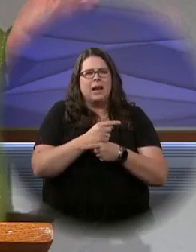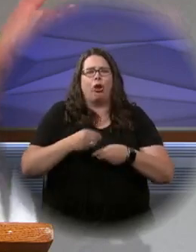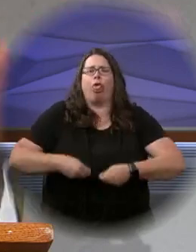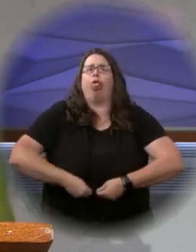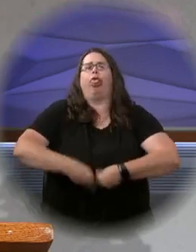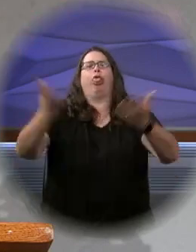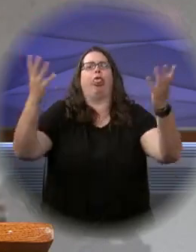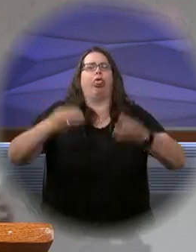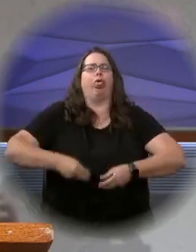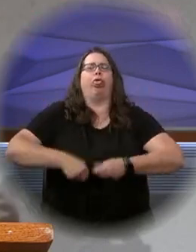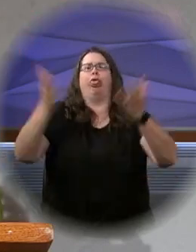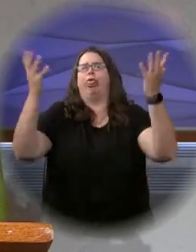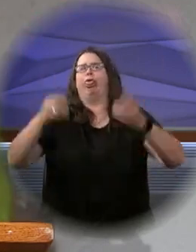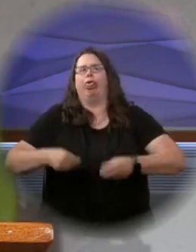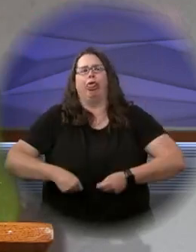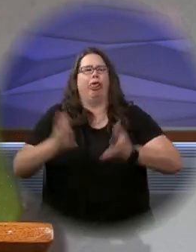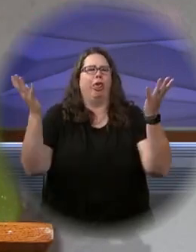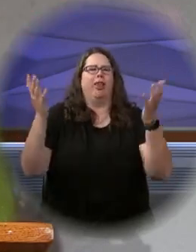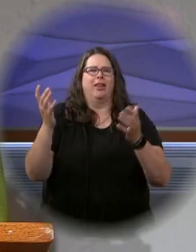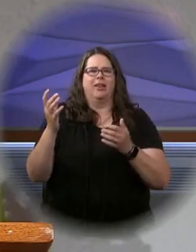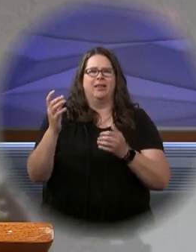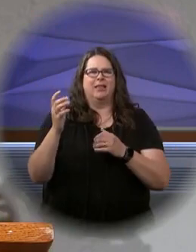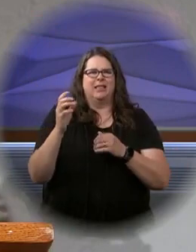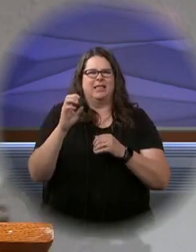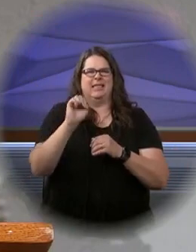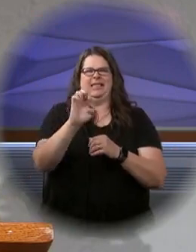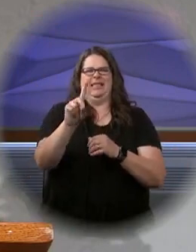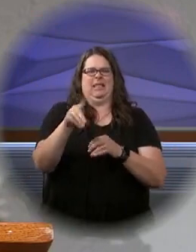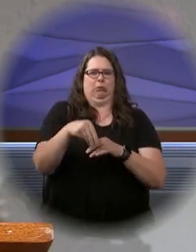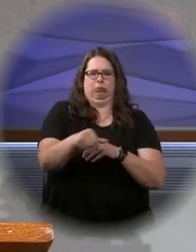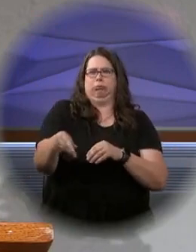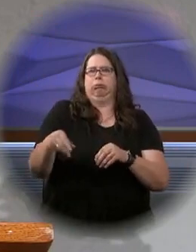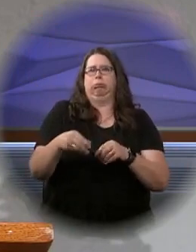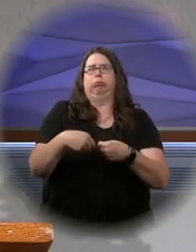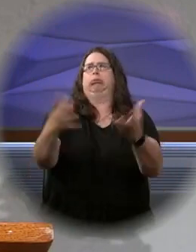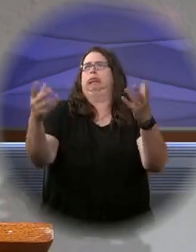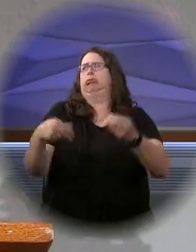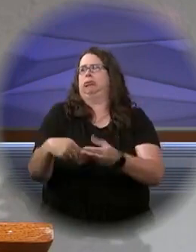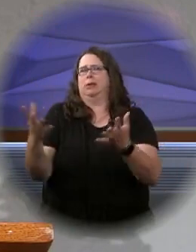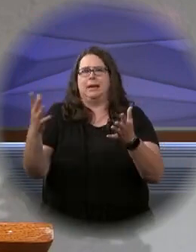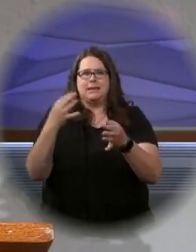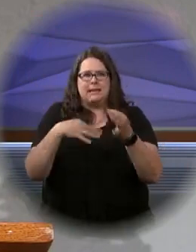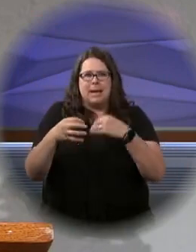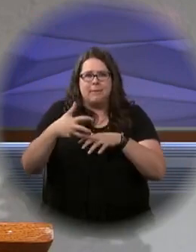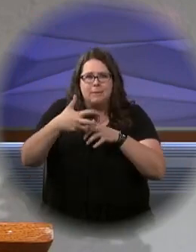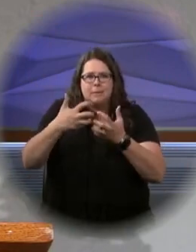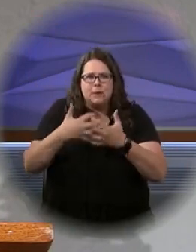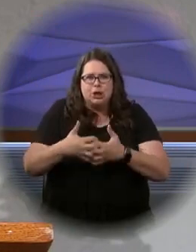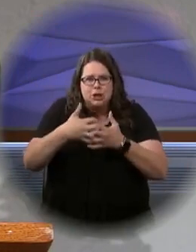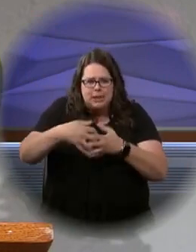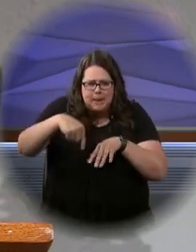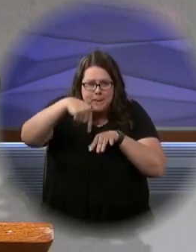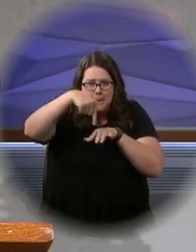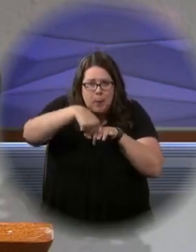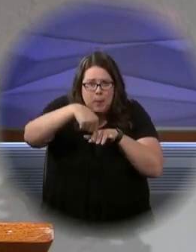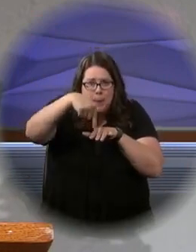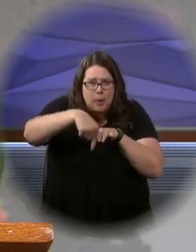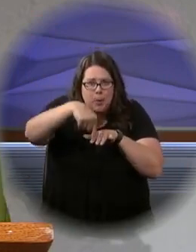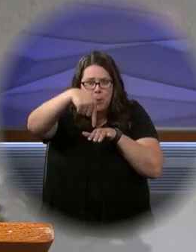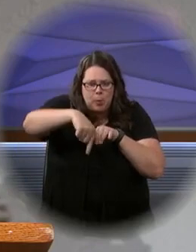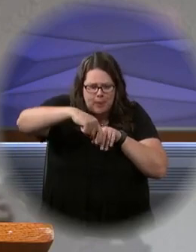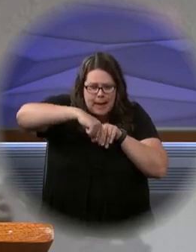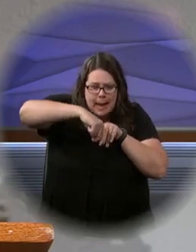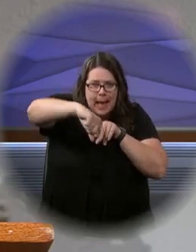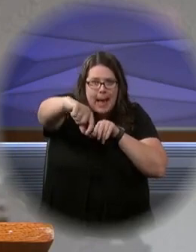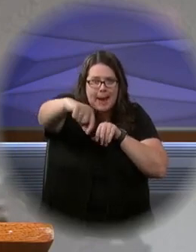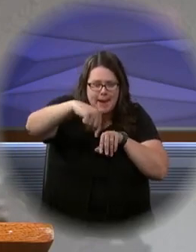scattering seed in kind of a willy nilly kind of fashion rather than machines that can put things, seeds into a very